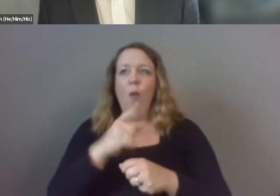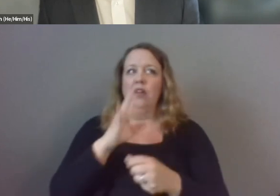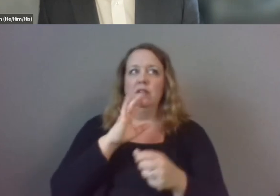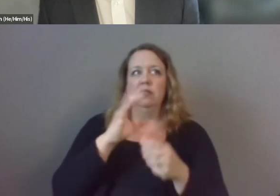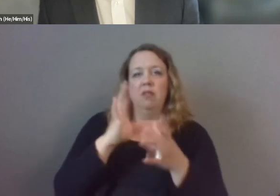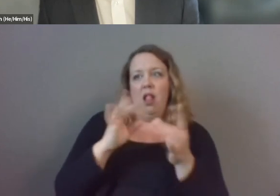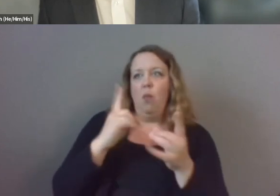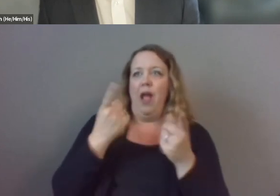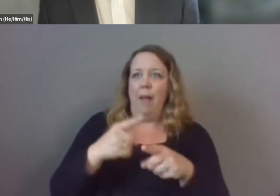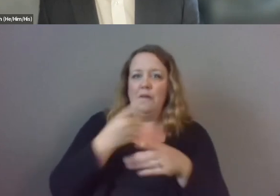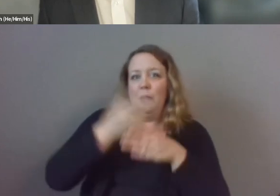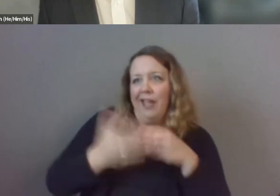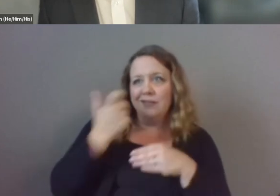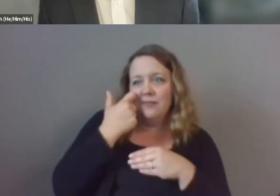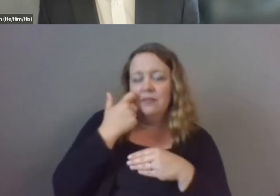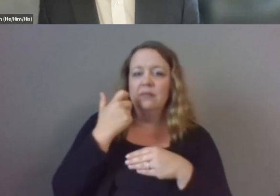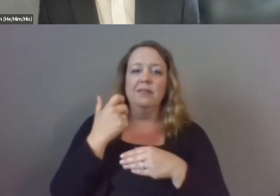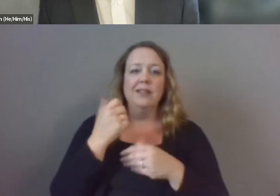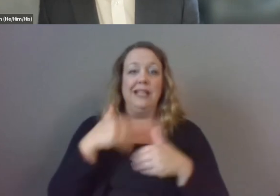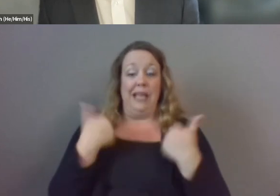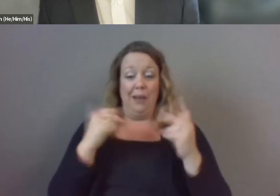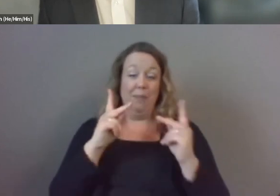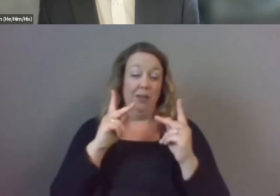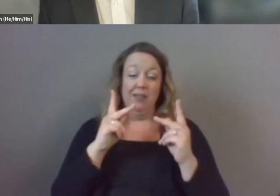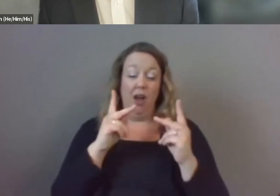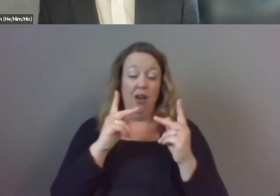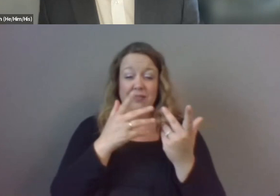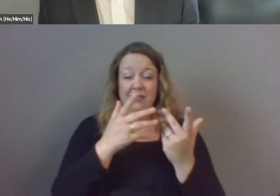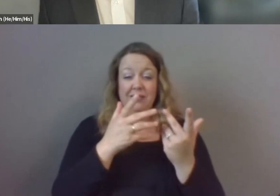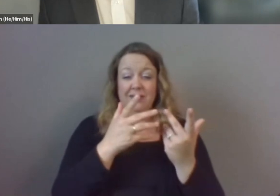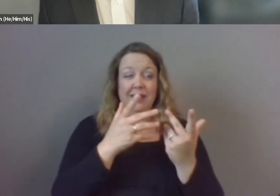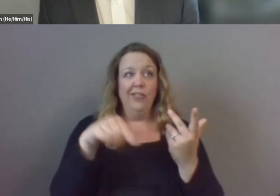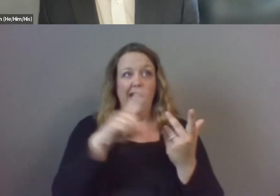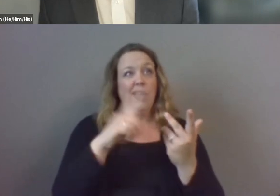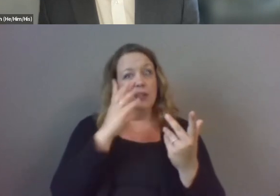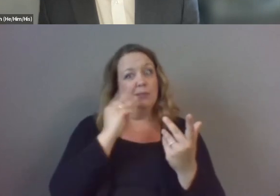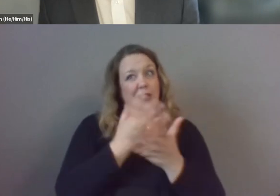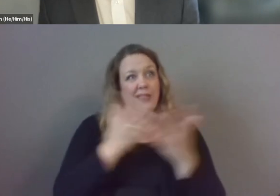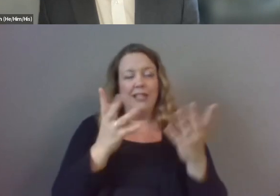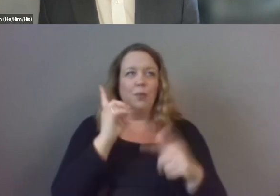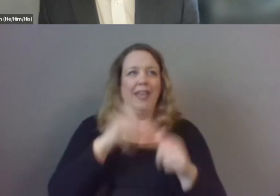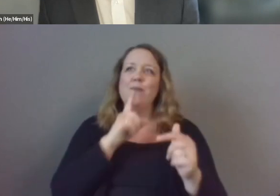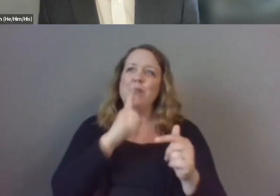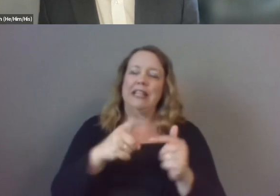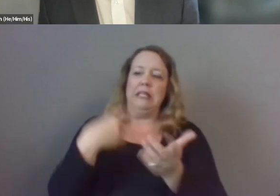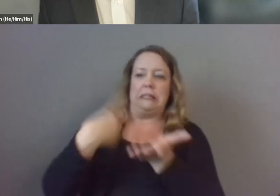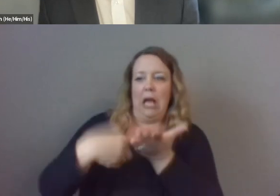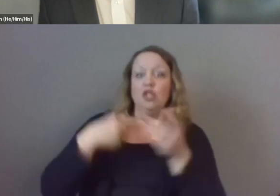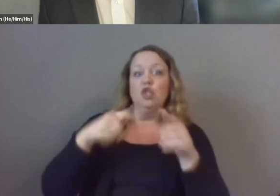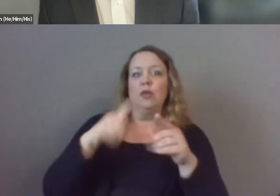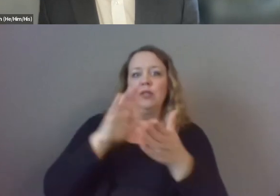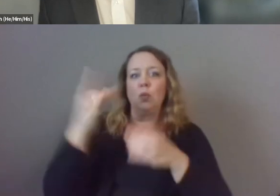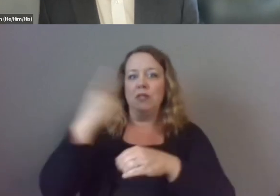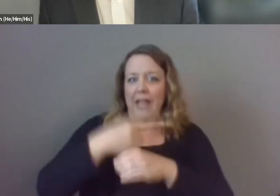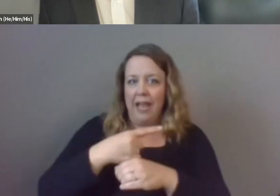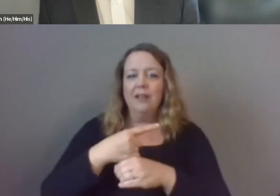people are experiencing things that we're not able to fully address during the school day um so what does it look like to just sit and give